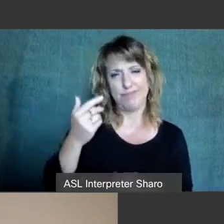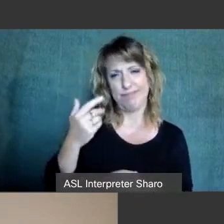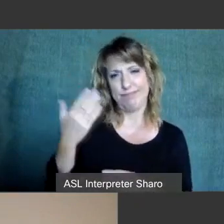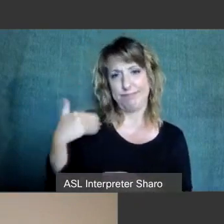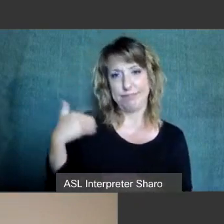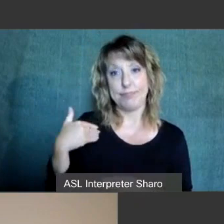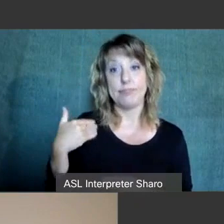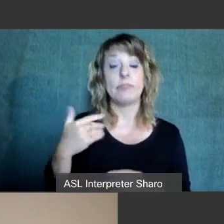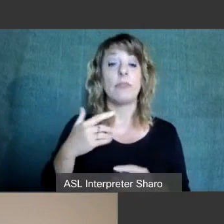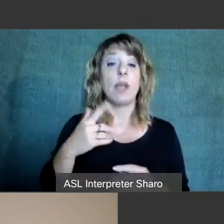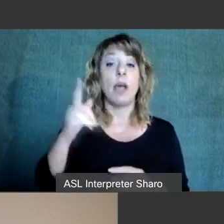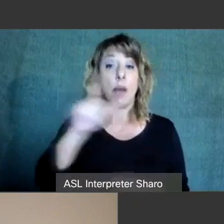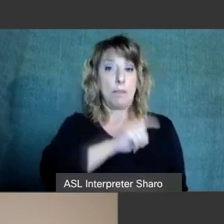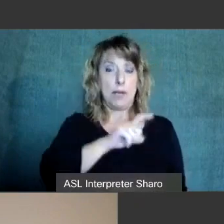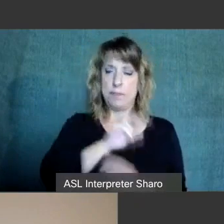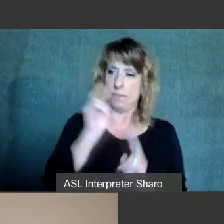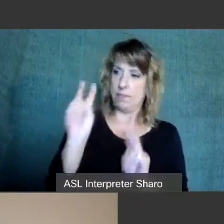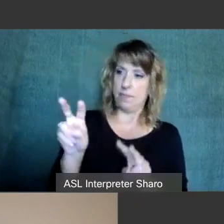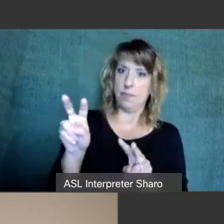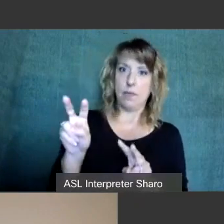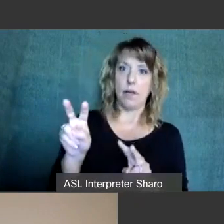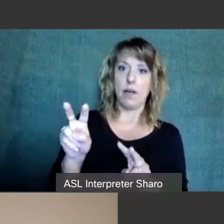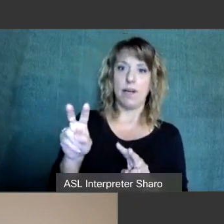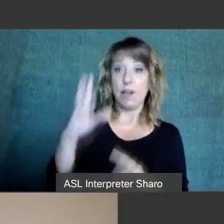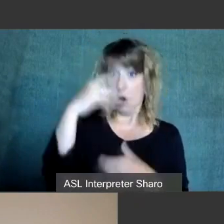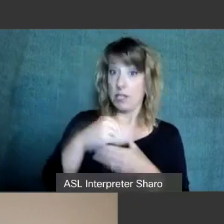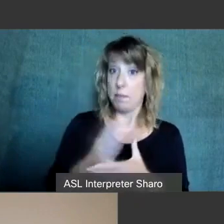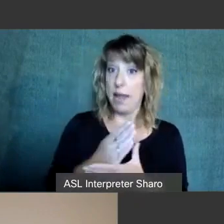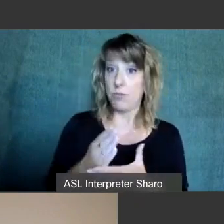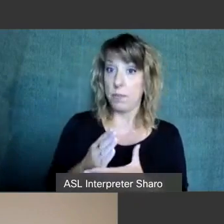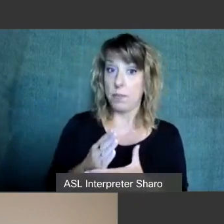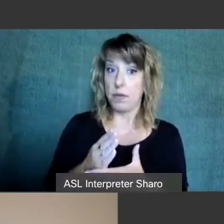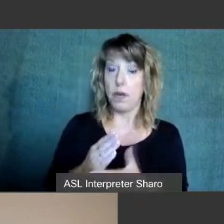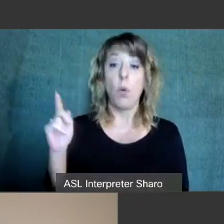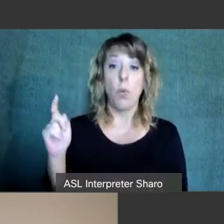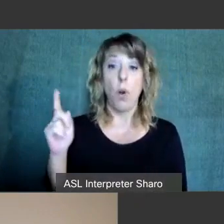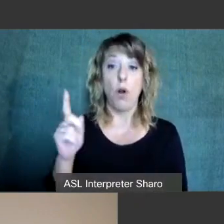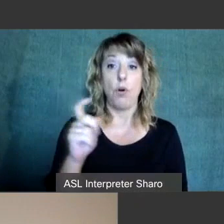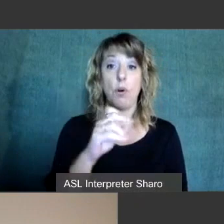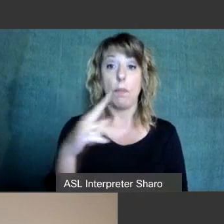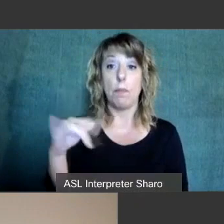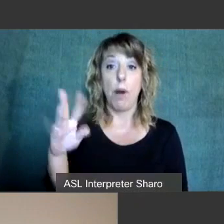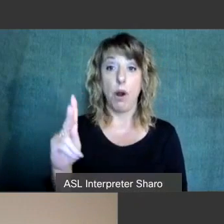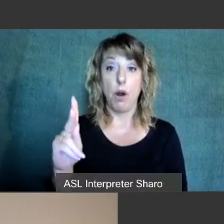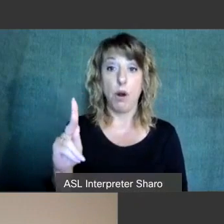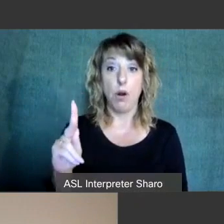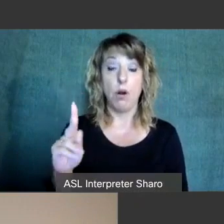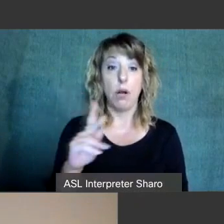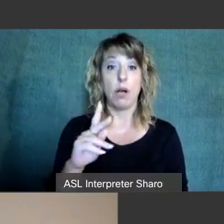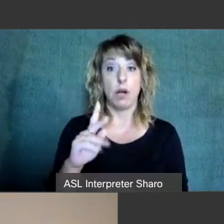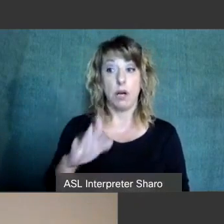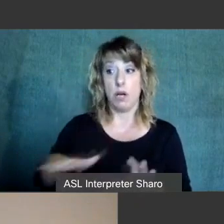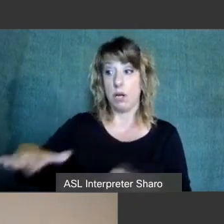officer observed a young man who was on the spectrum walking in a park that this officer